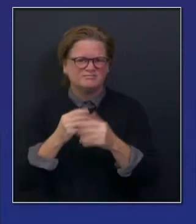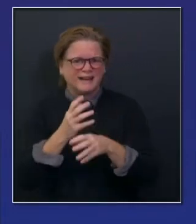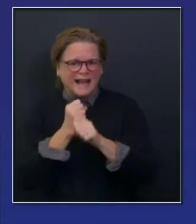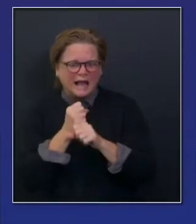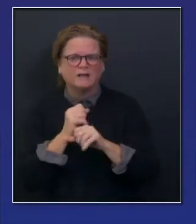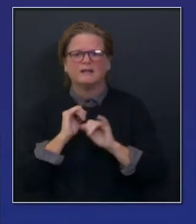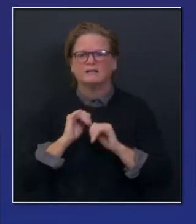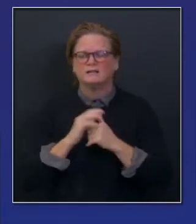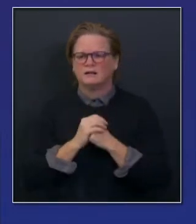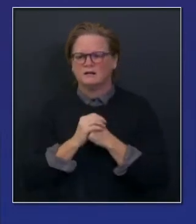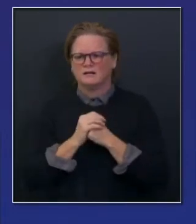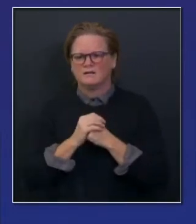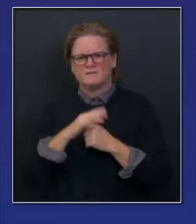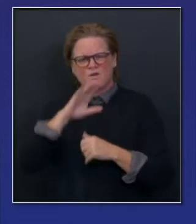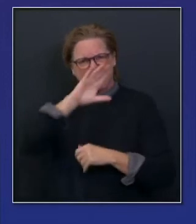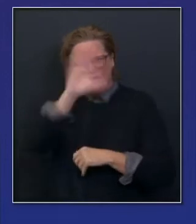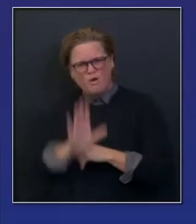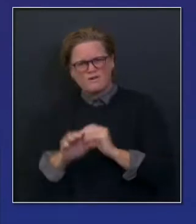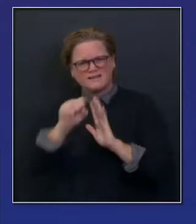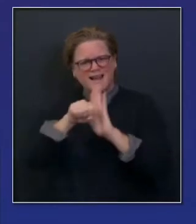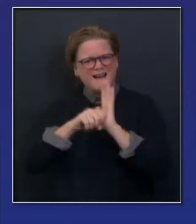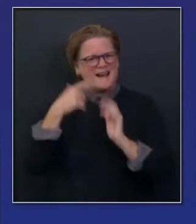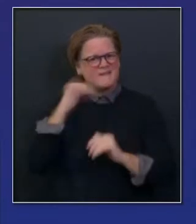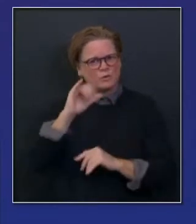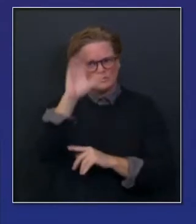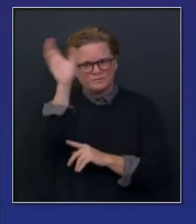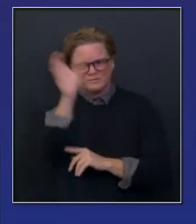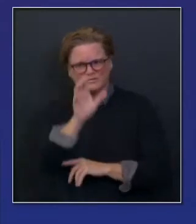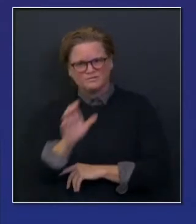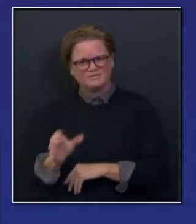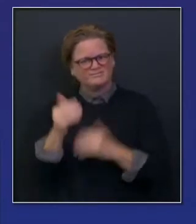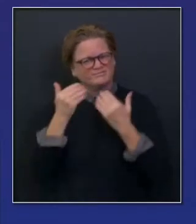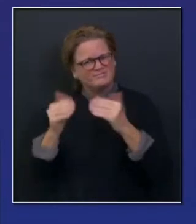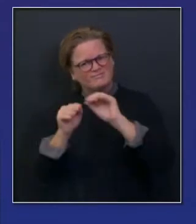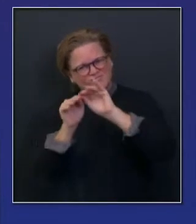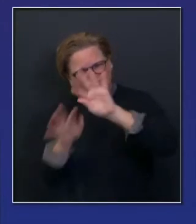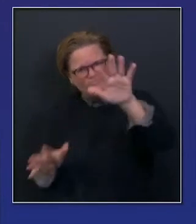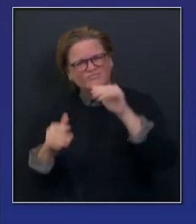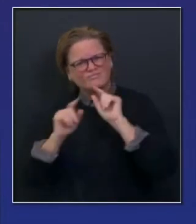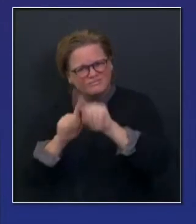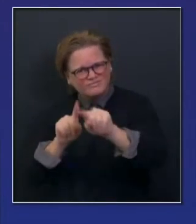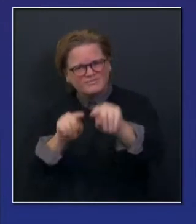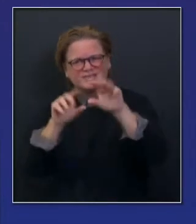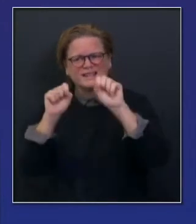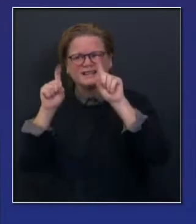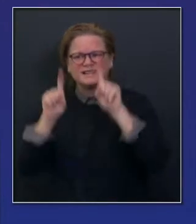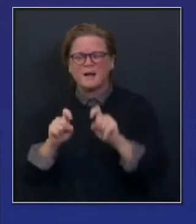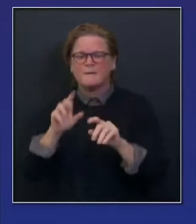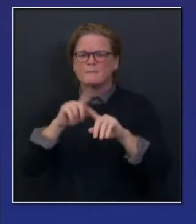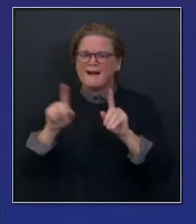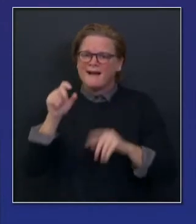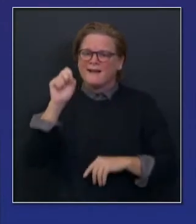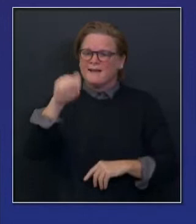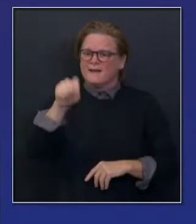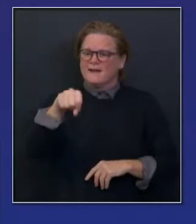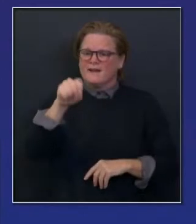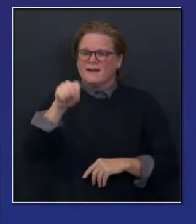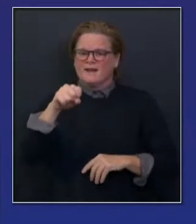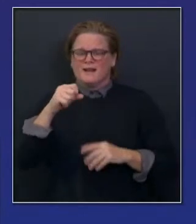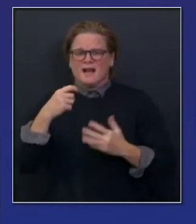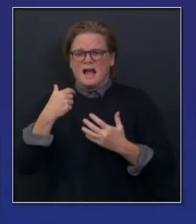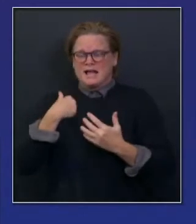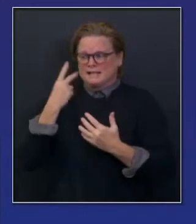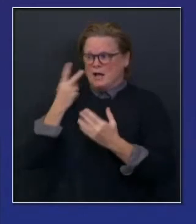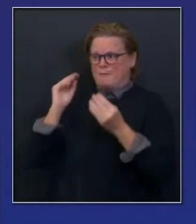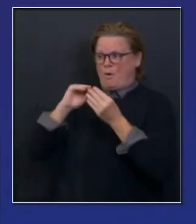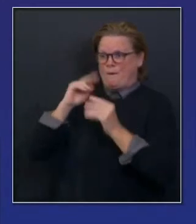the state are availing themselves to these tests. But nonetheless, average number of daily tests are starting to go up. Positivity rate, though, as I said,